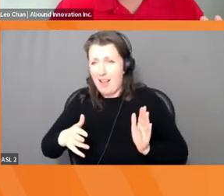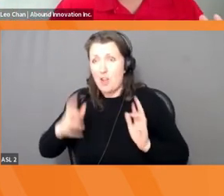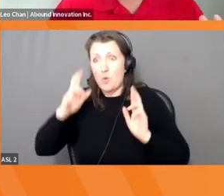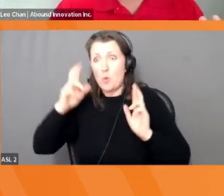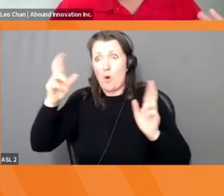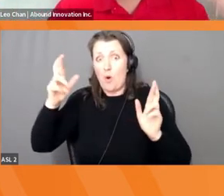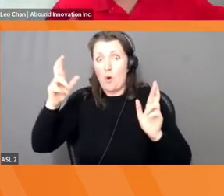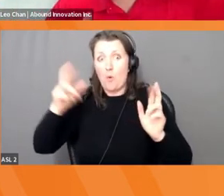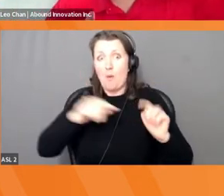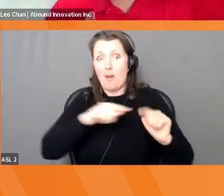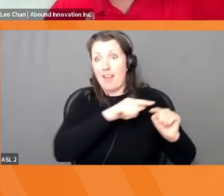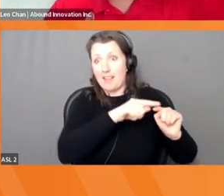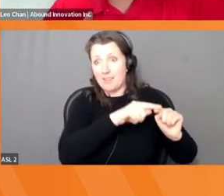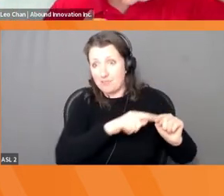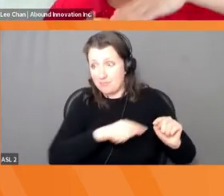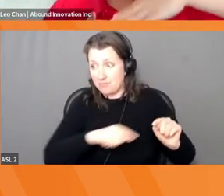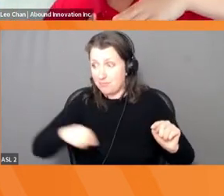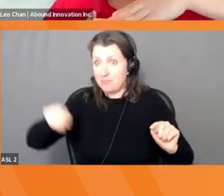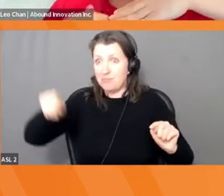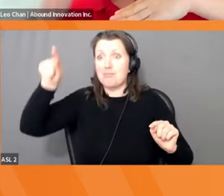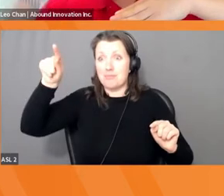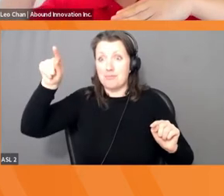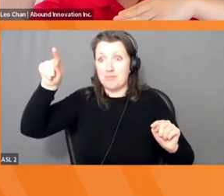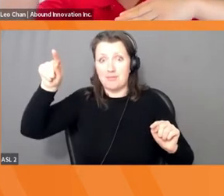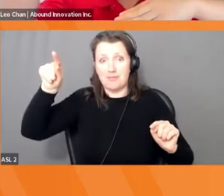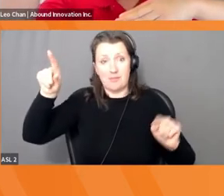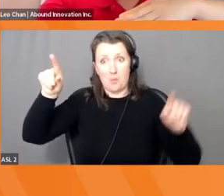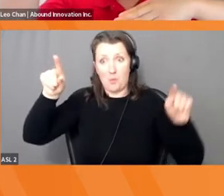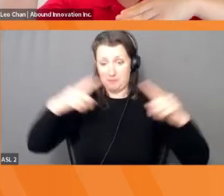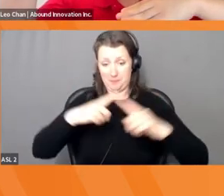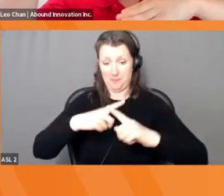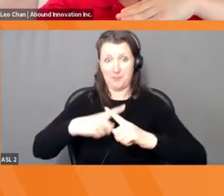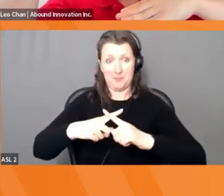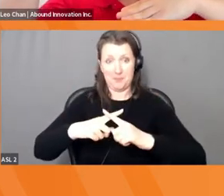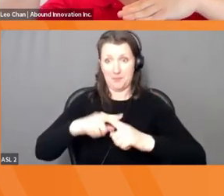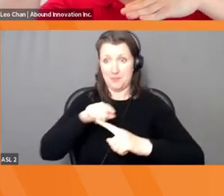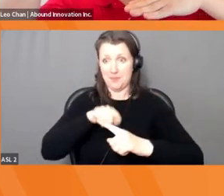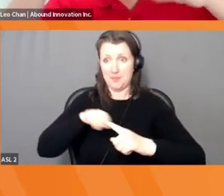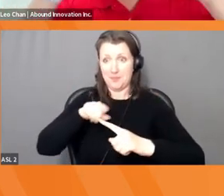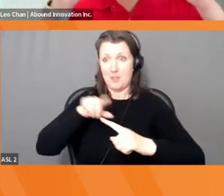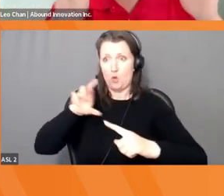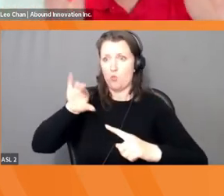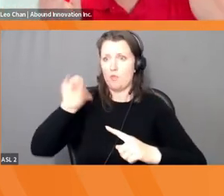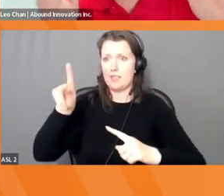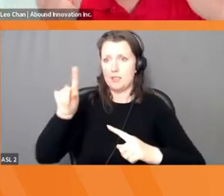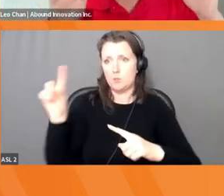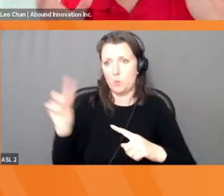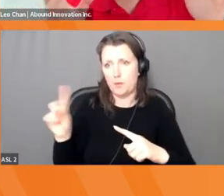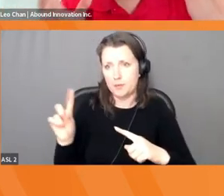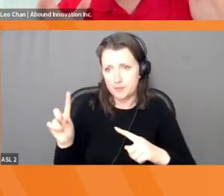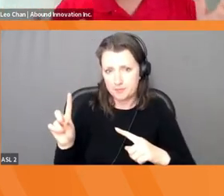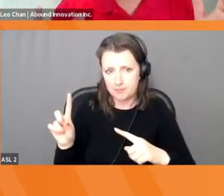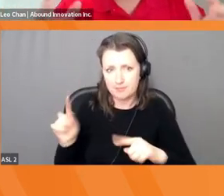do is to have the lowest amount of risk possible when your investment is high. And so innovation helps us do that,